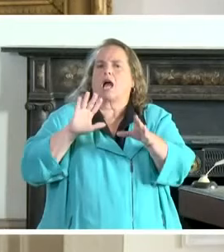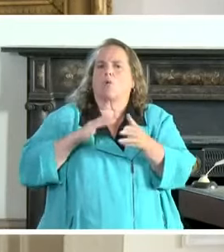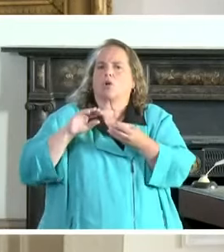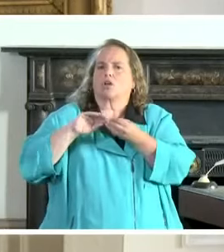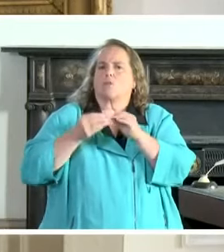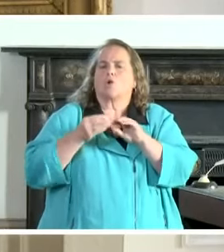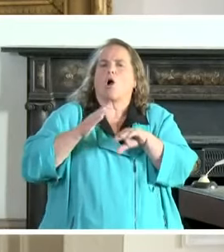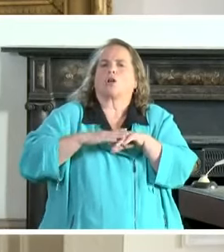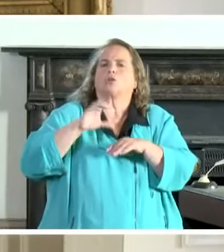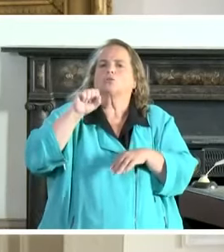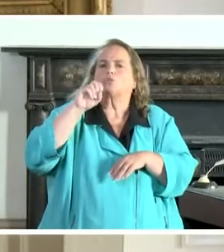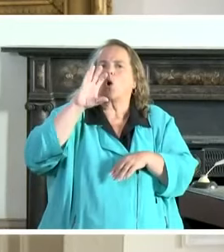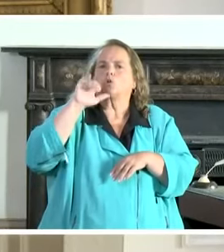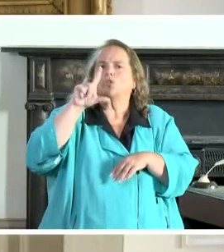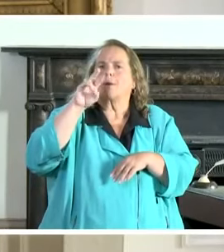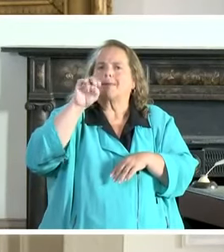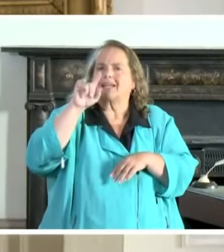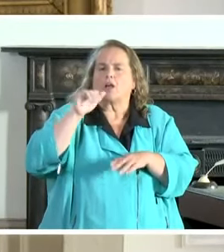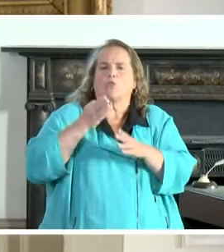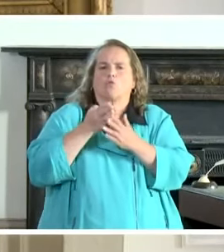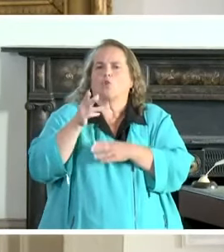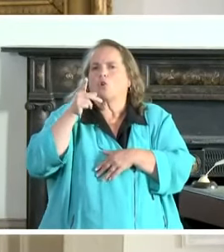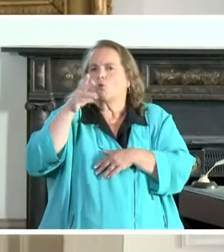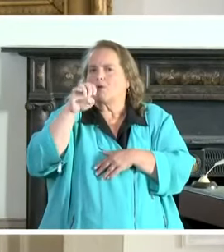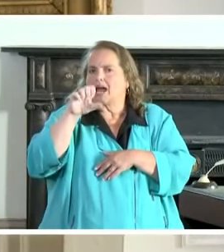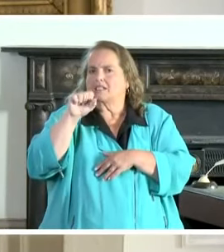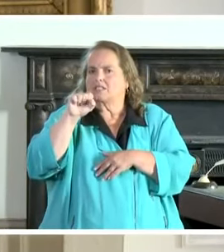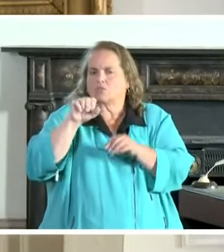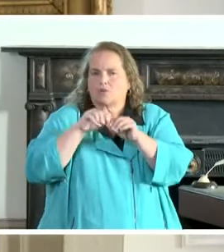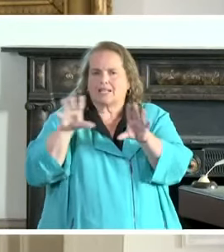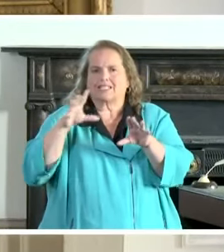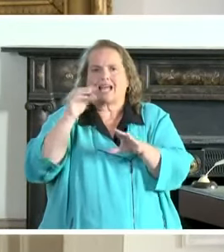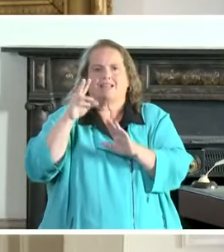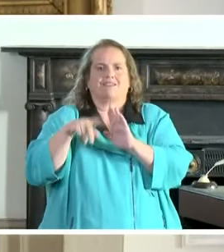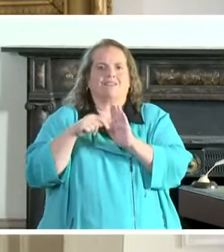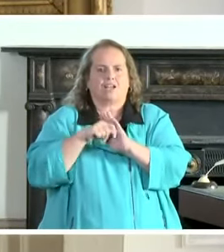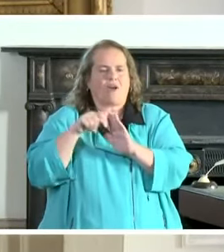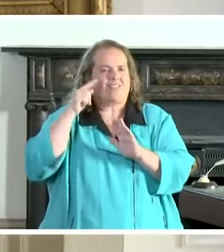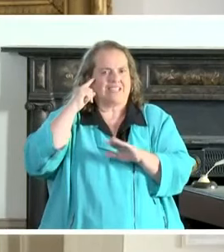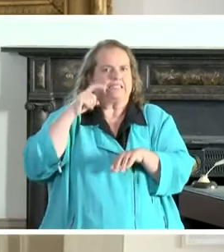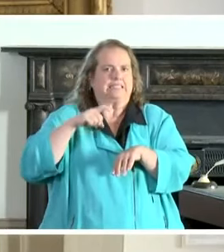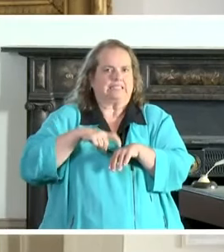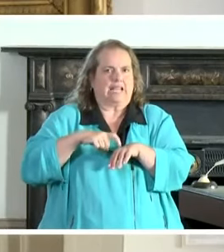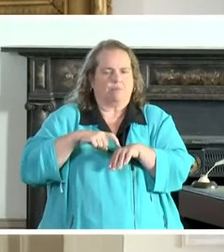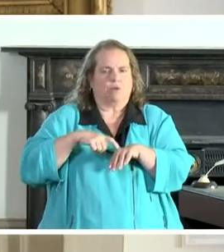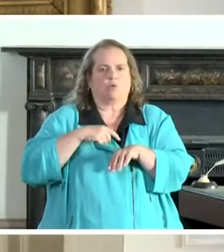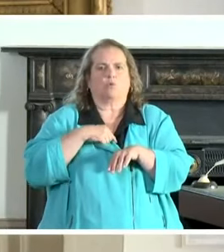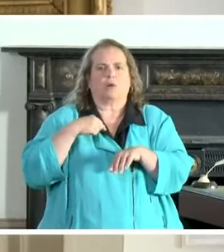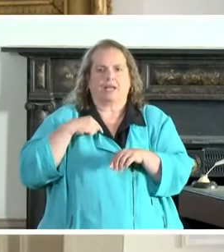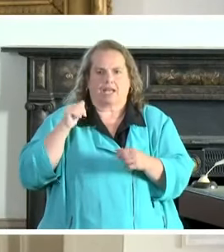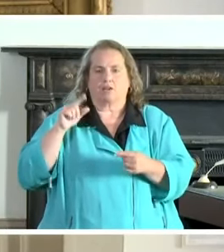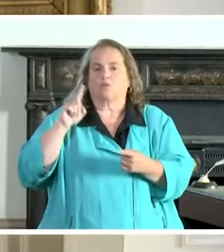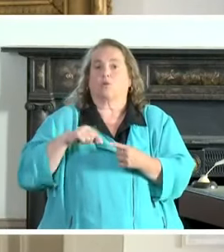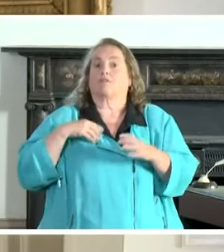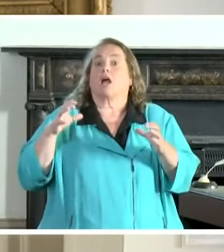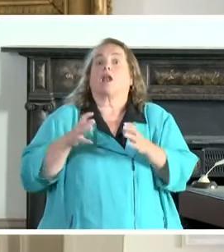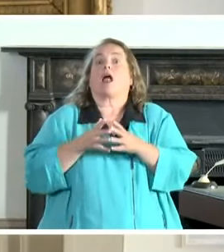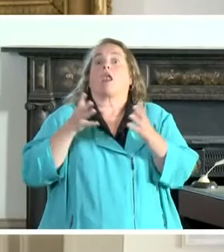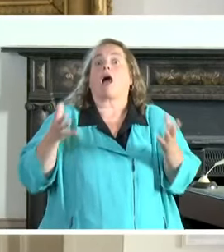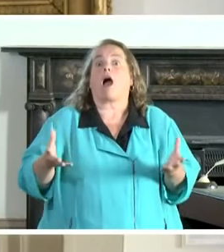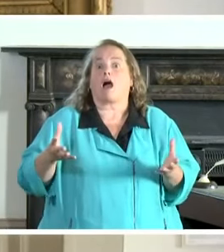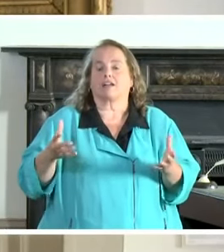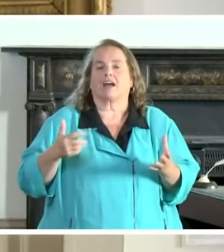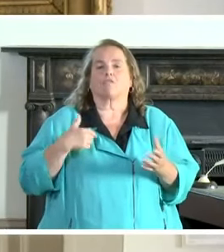social media through press releases and through videos. I think it's time we've done a lot of these. think I've permanently